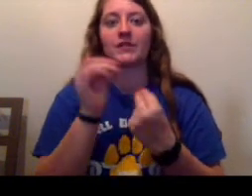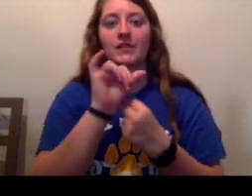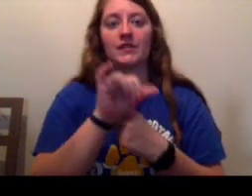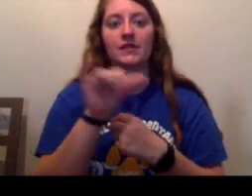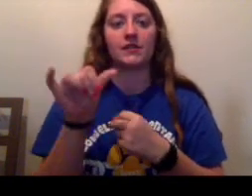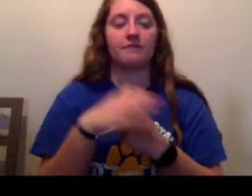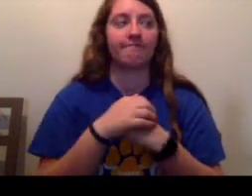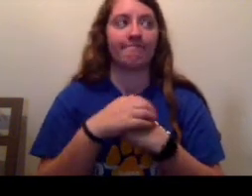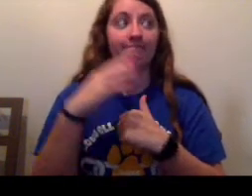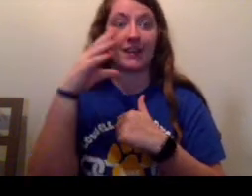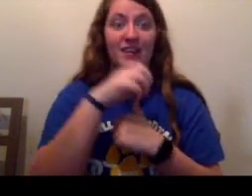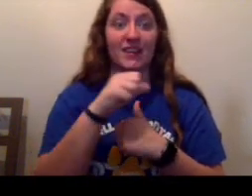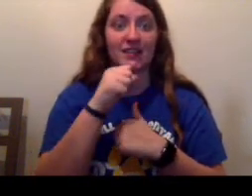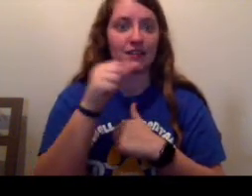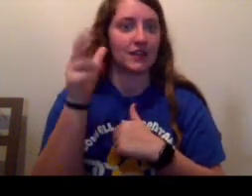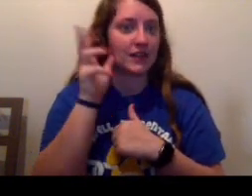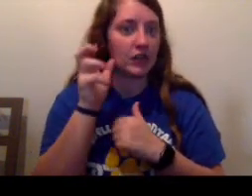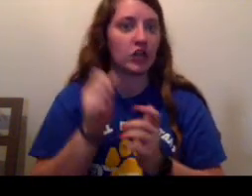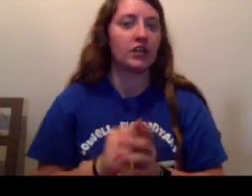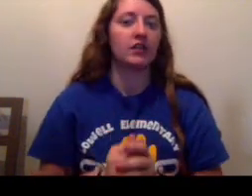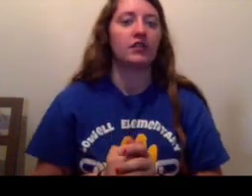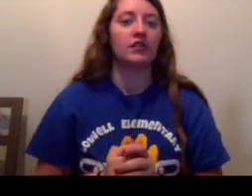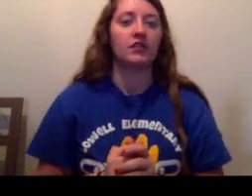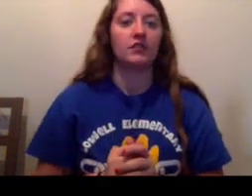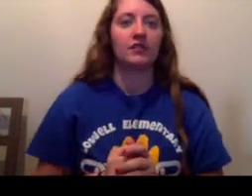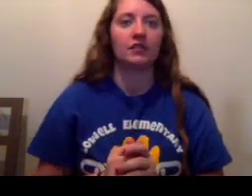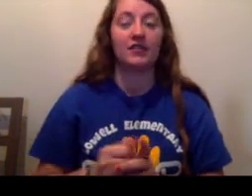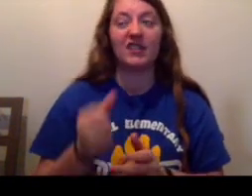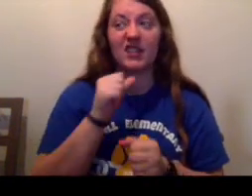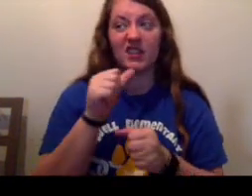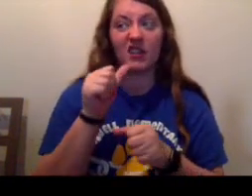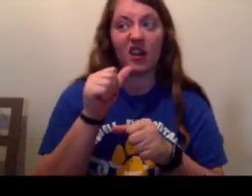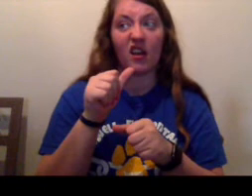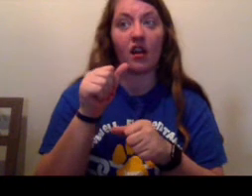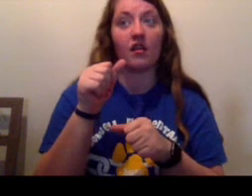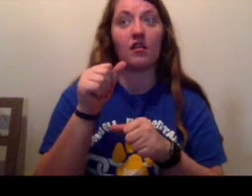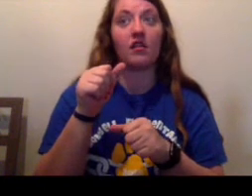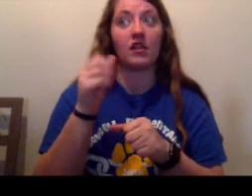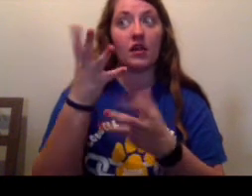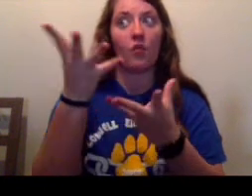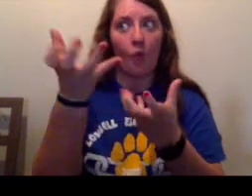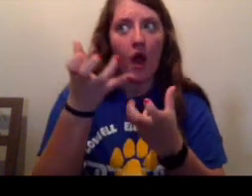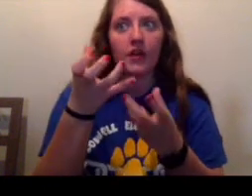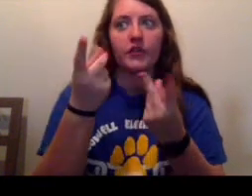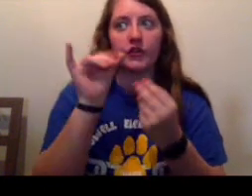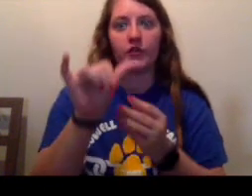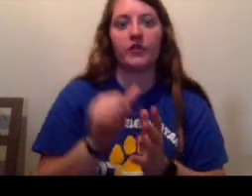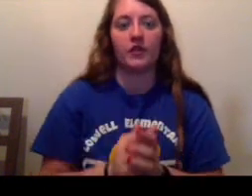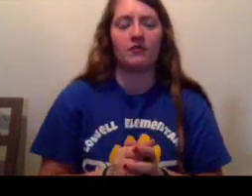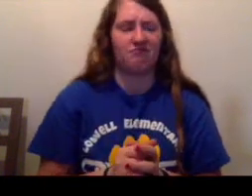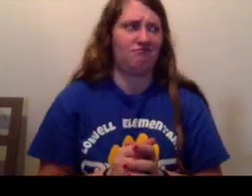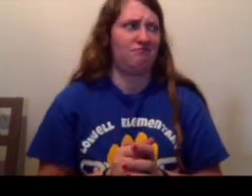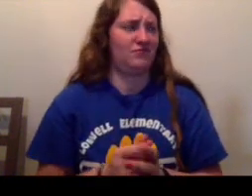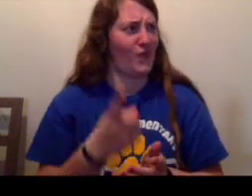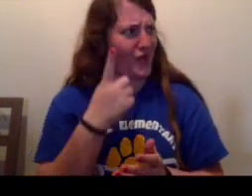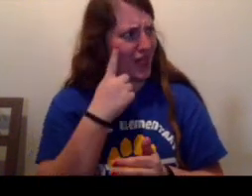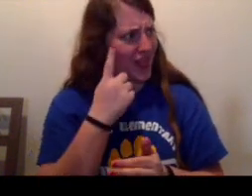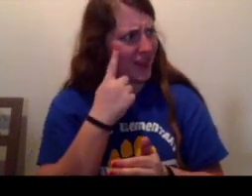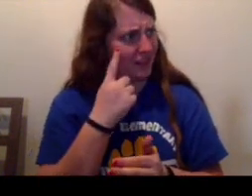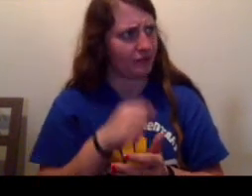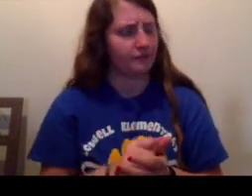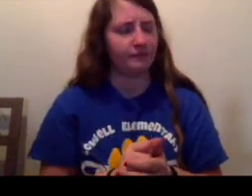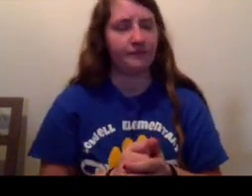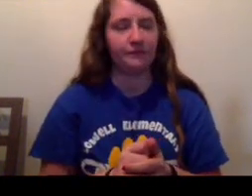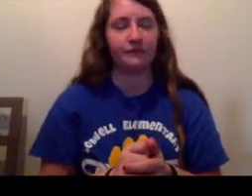guess he didn't hear the rattle. He did it on purpose, said Zero. You think? He took